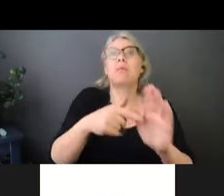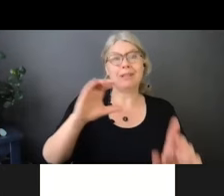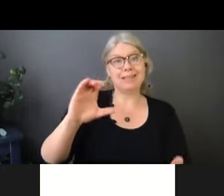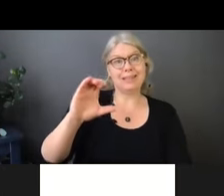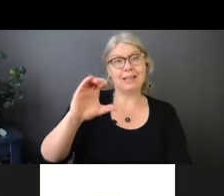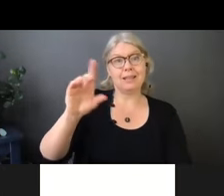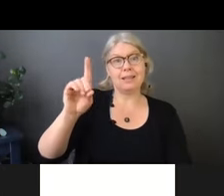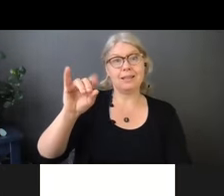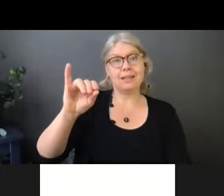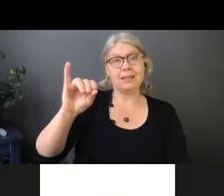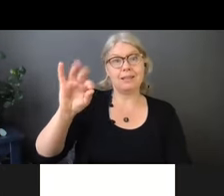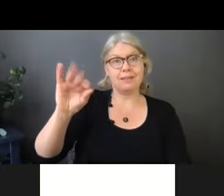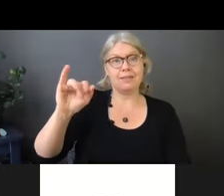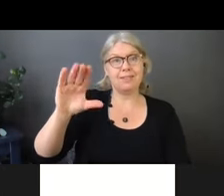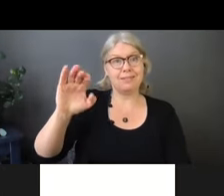with C. diff.